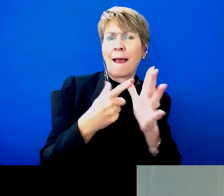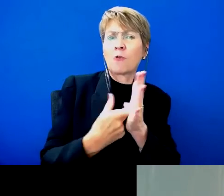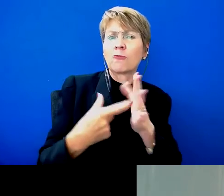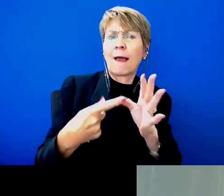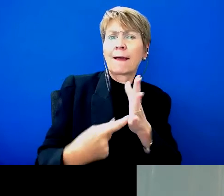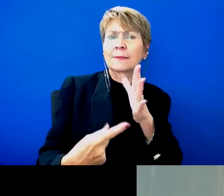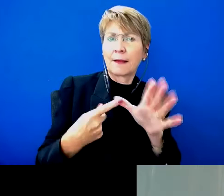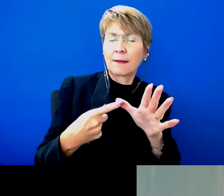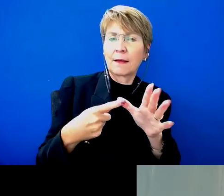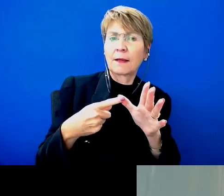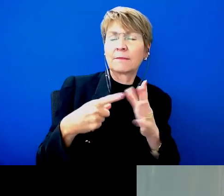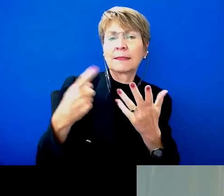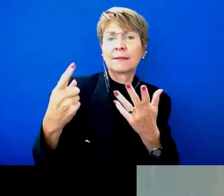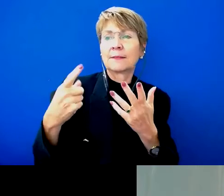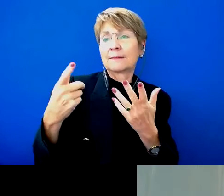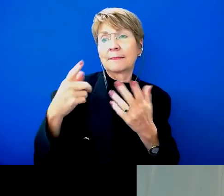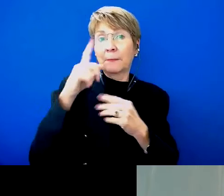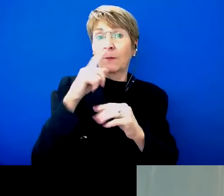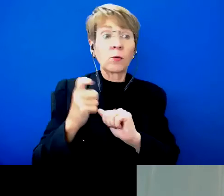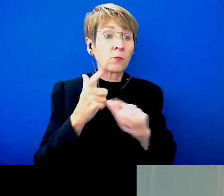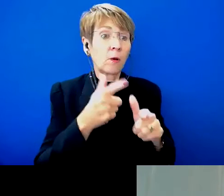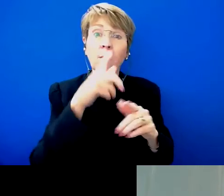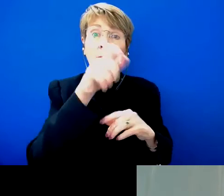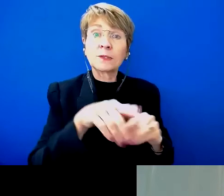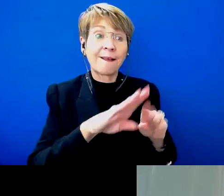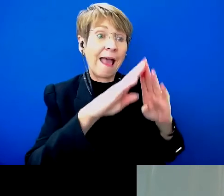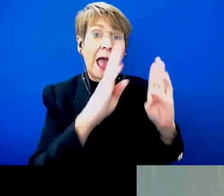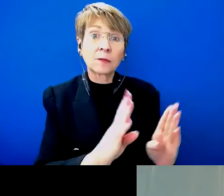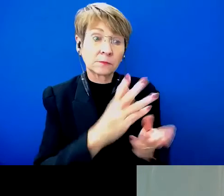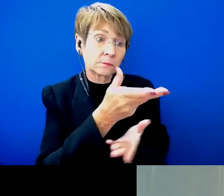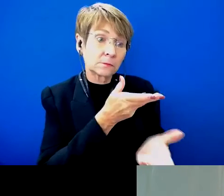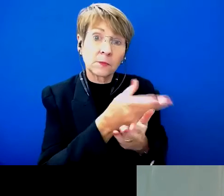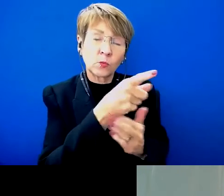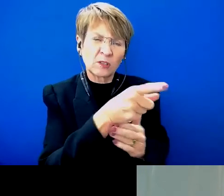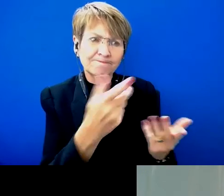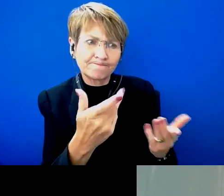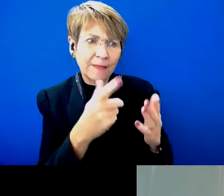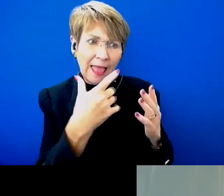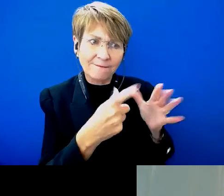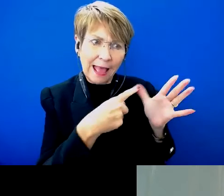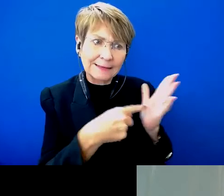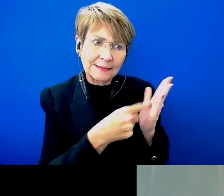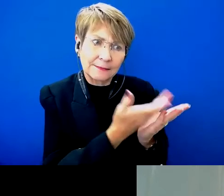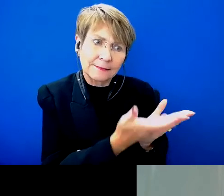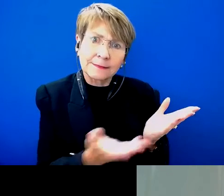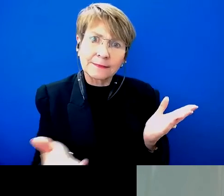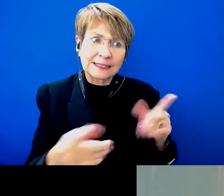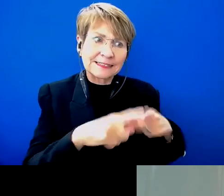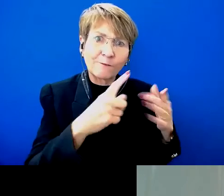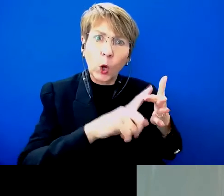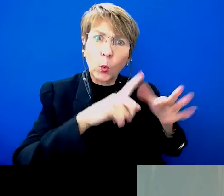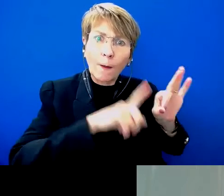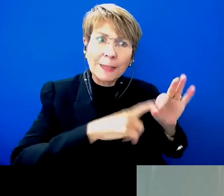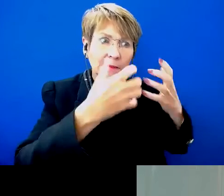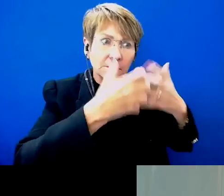advisors who are having to, again, have those conversations with people of these is the range of AT that you will benefit from. And then